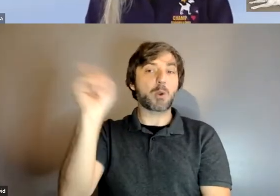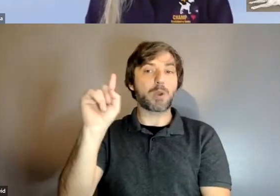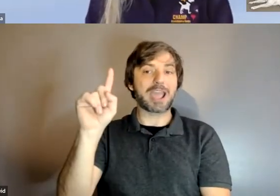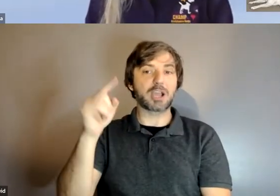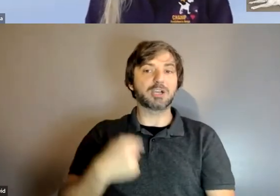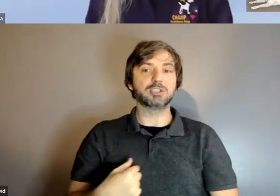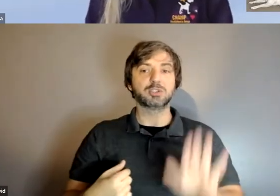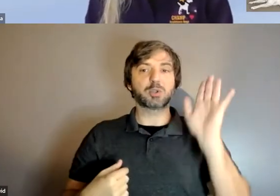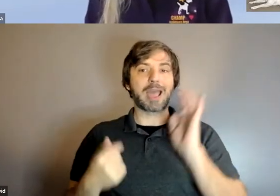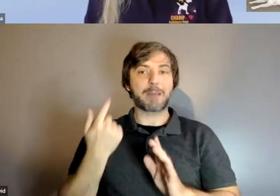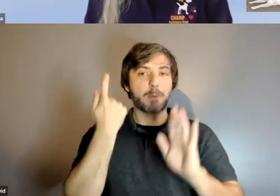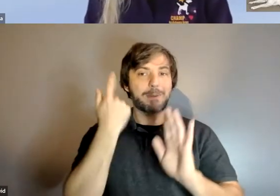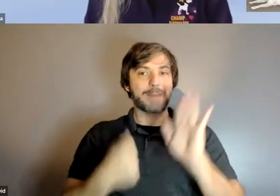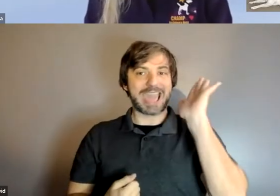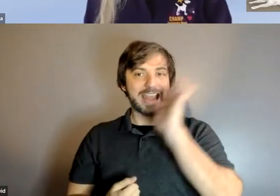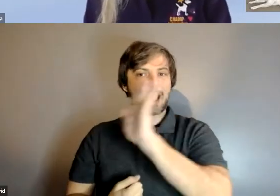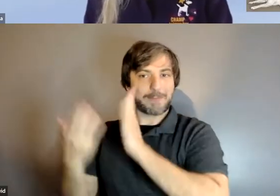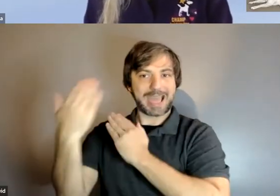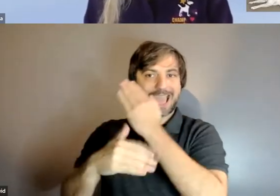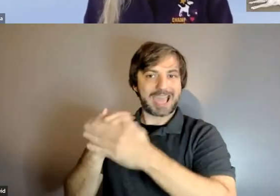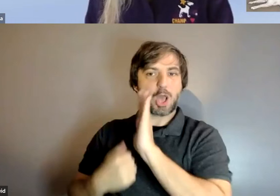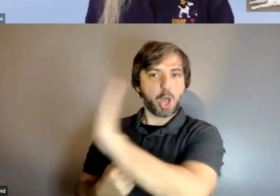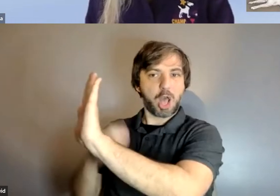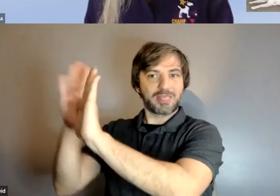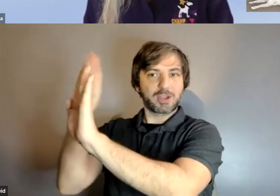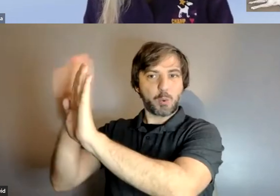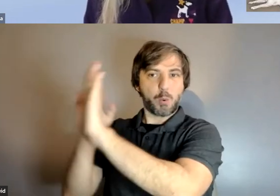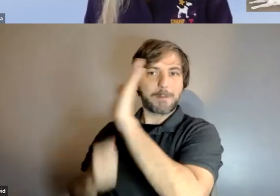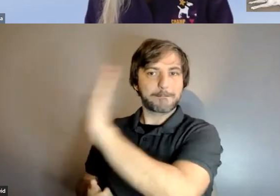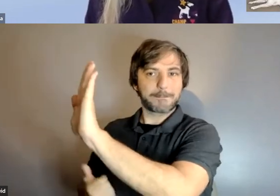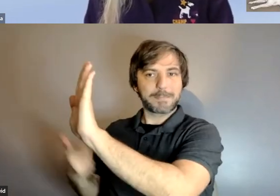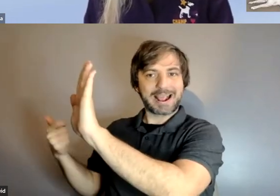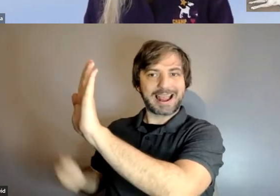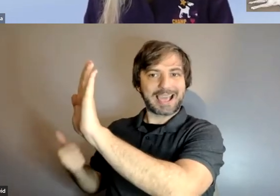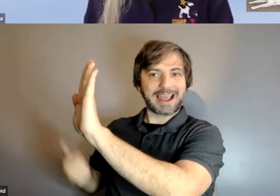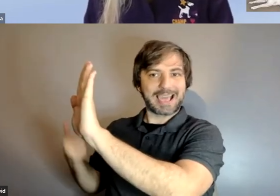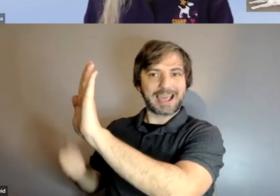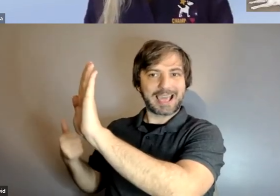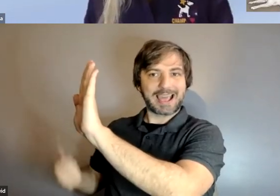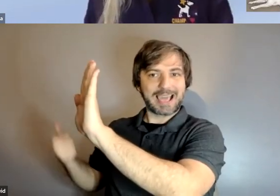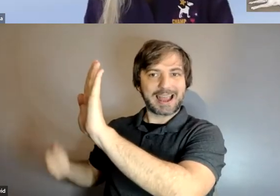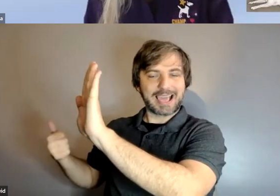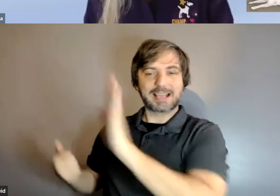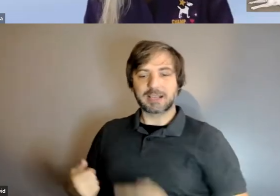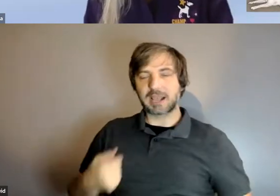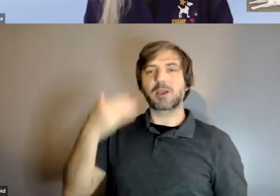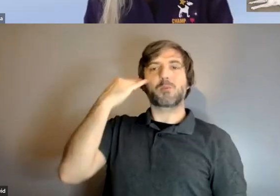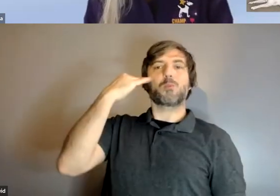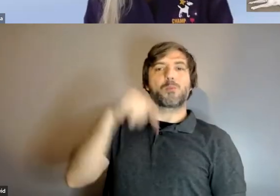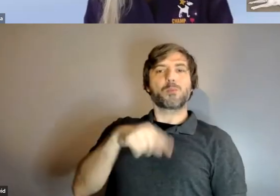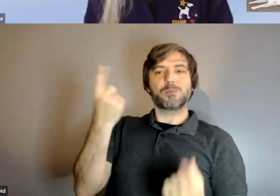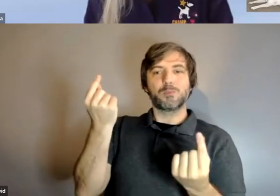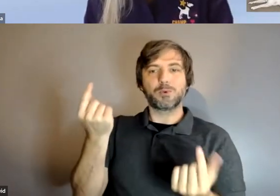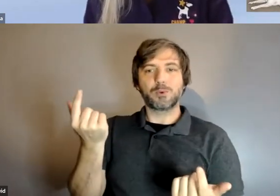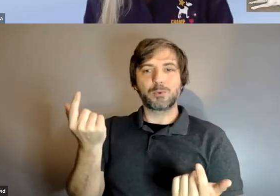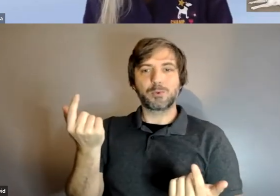door and i click with my other hand and then i feed him just to kind of reinforce that behavior and then we start adding distances and then